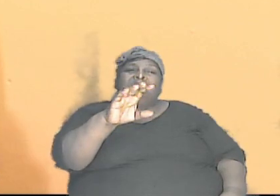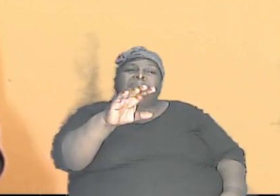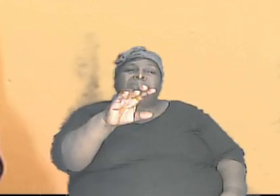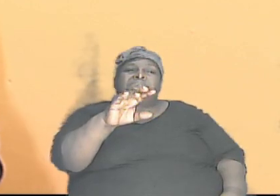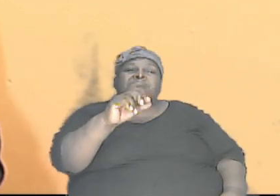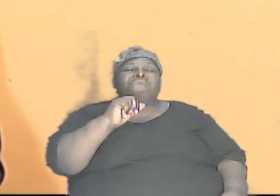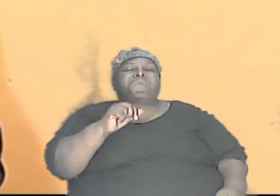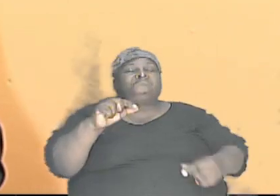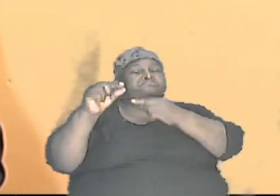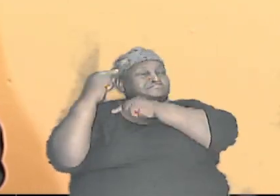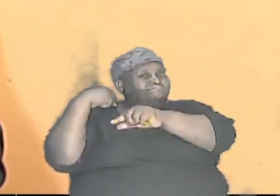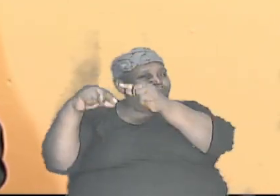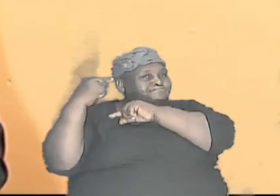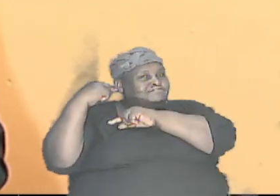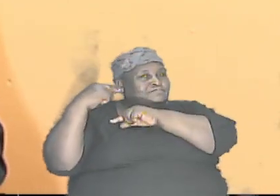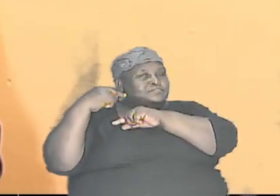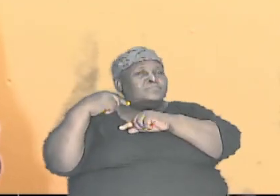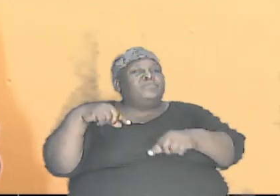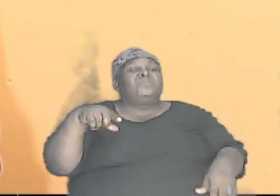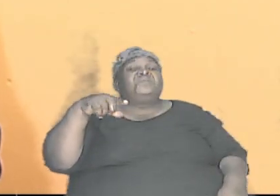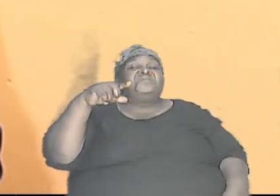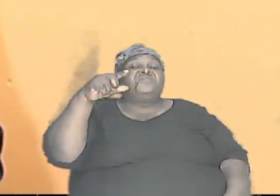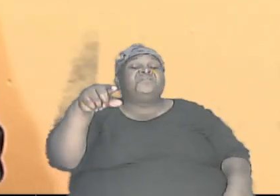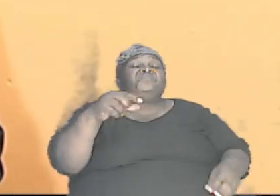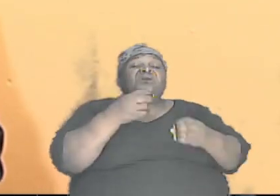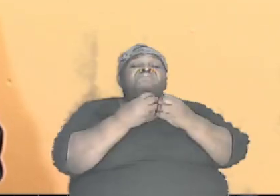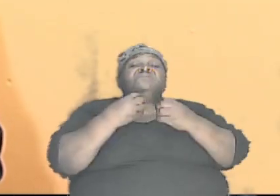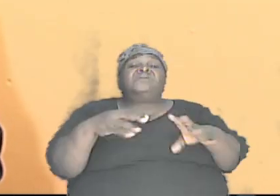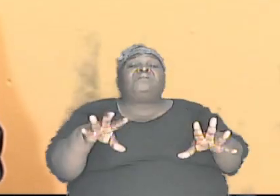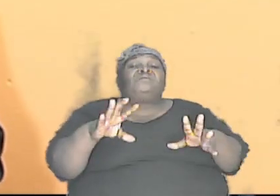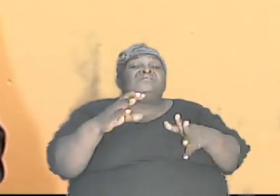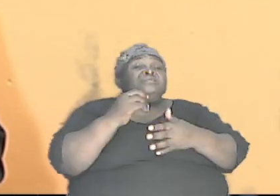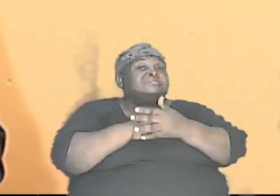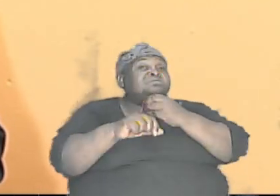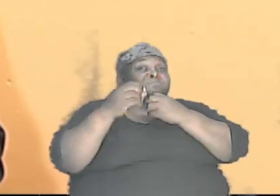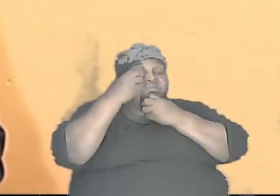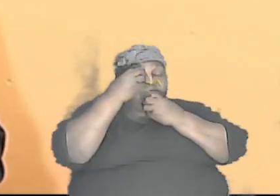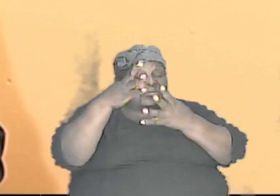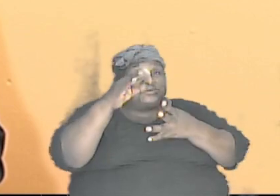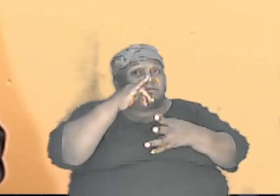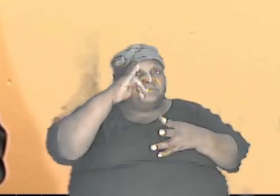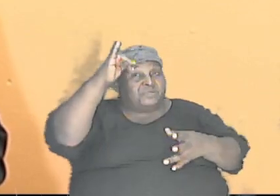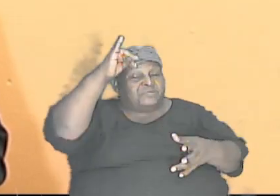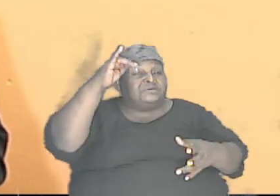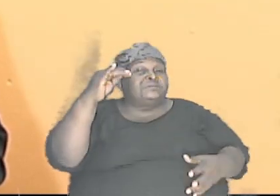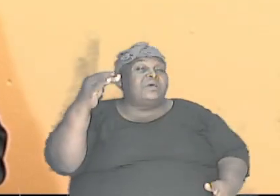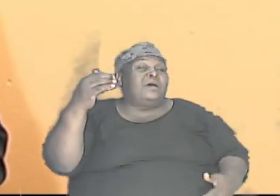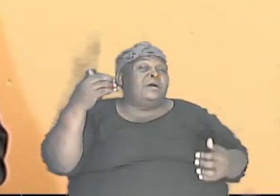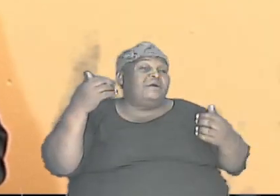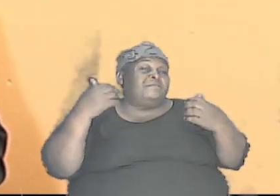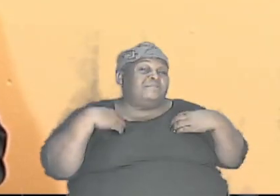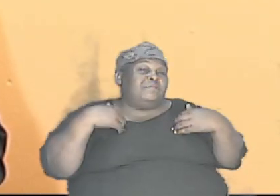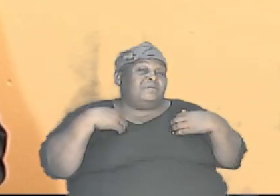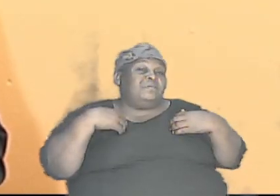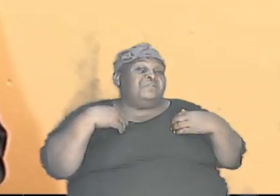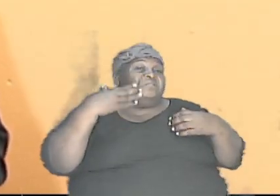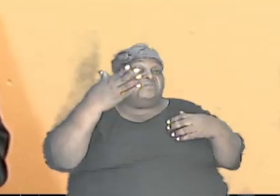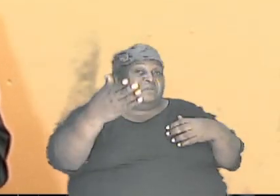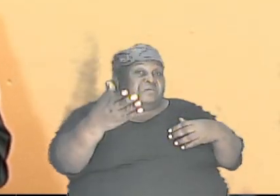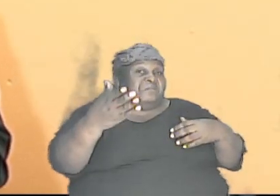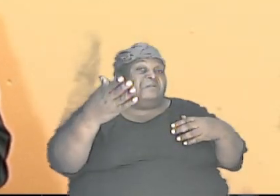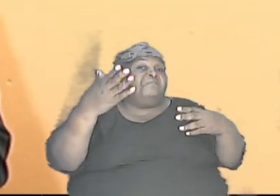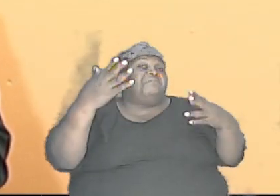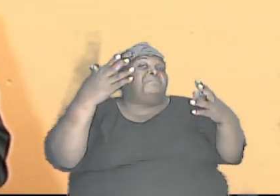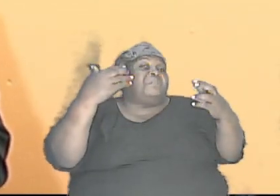gene. He would have lost some information that the parents had because they had common A but they